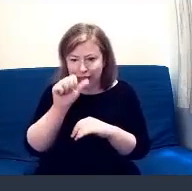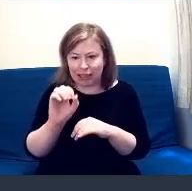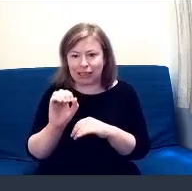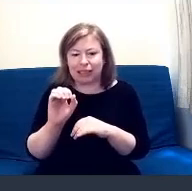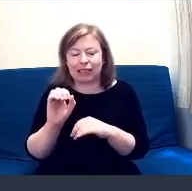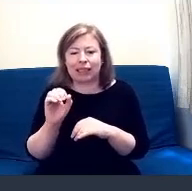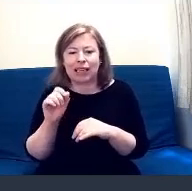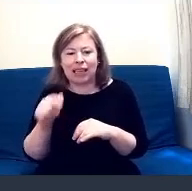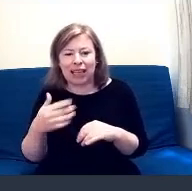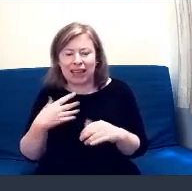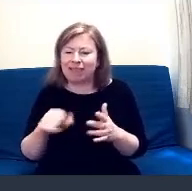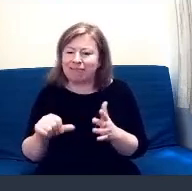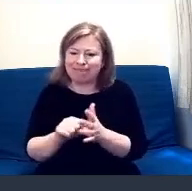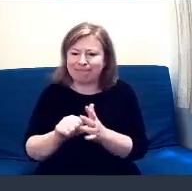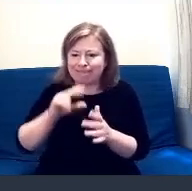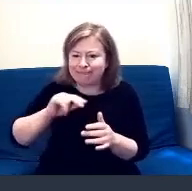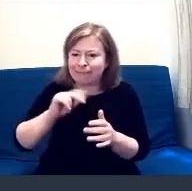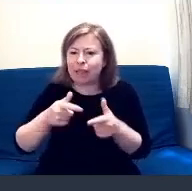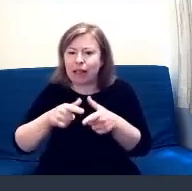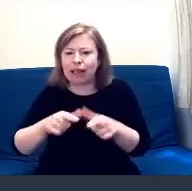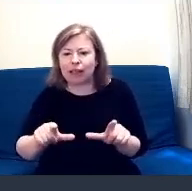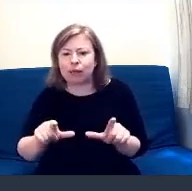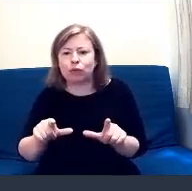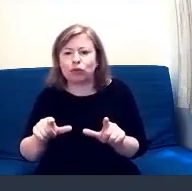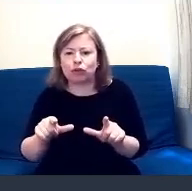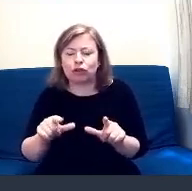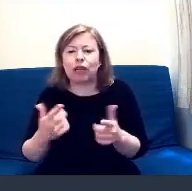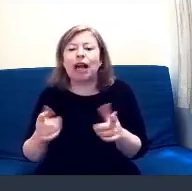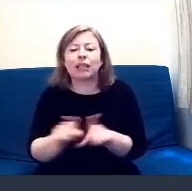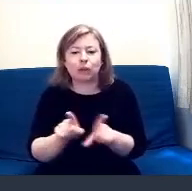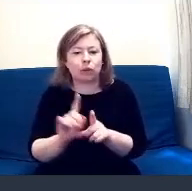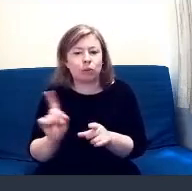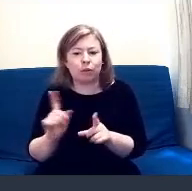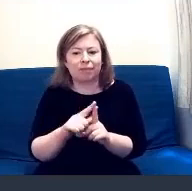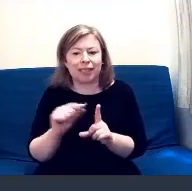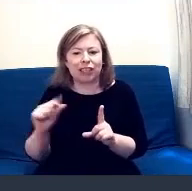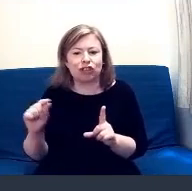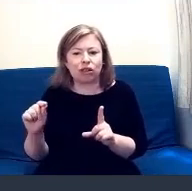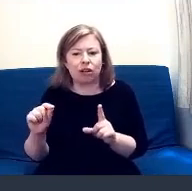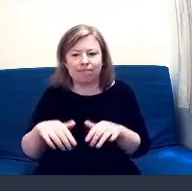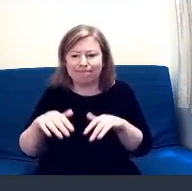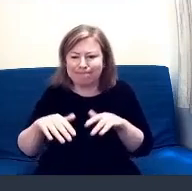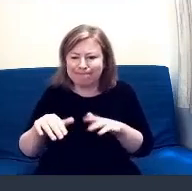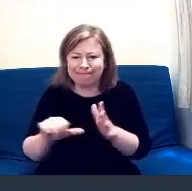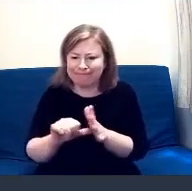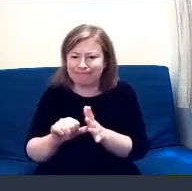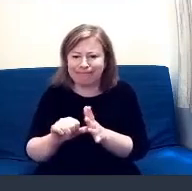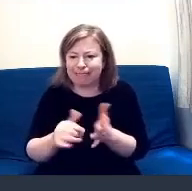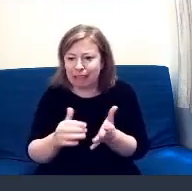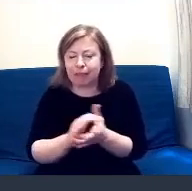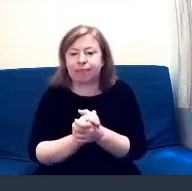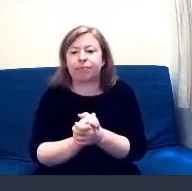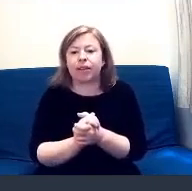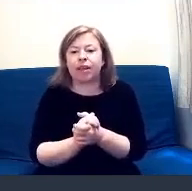disadvantage and digital disadvantage. This project is a